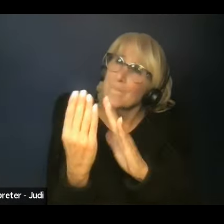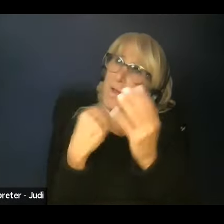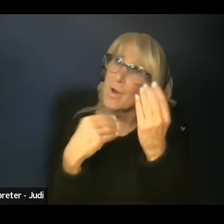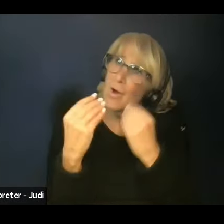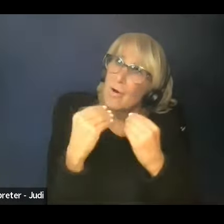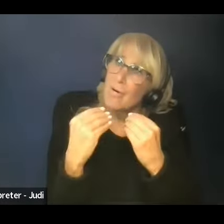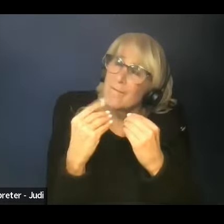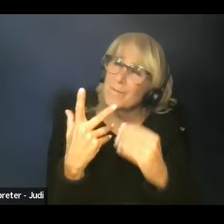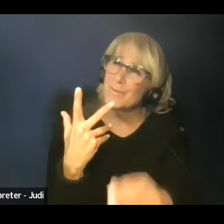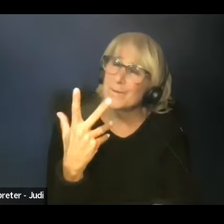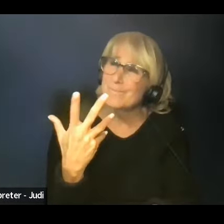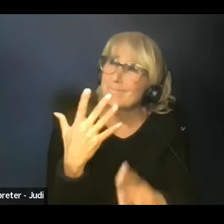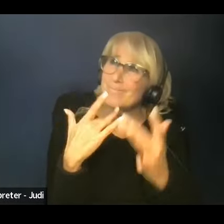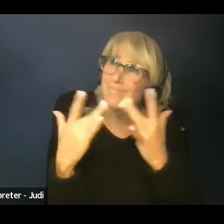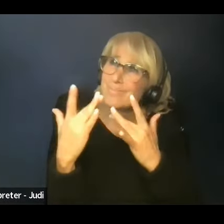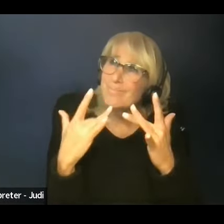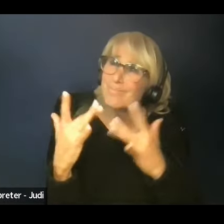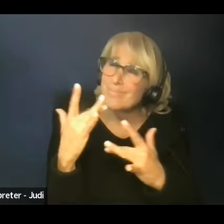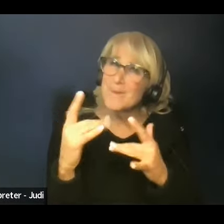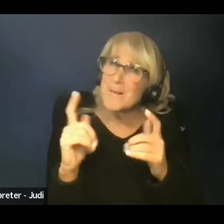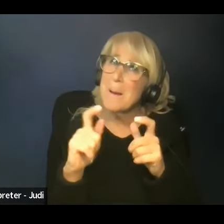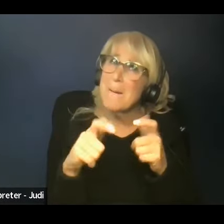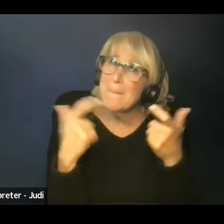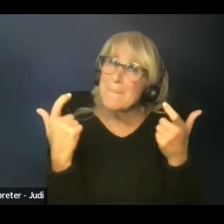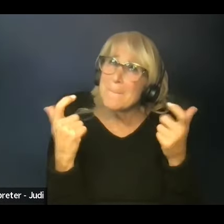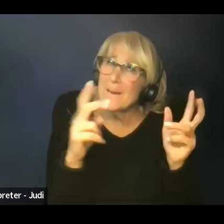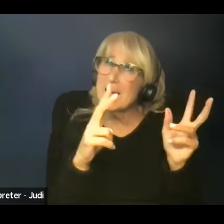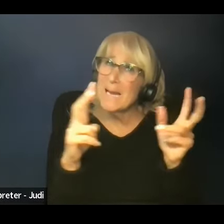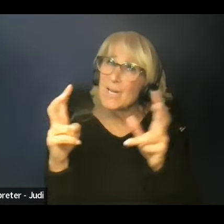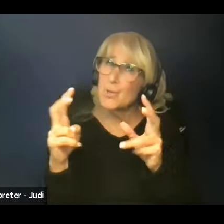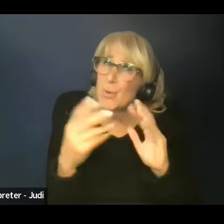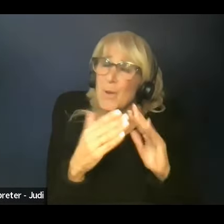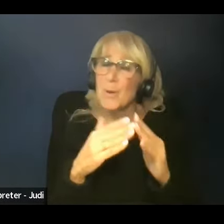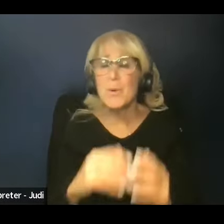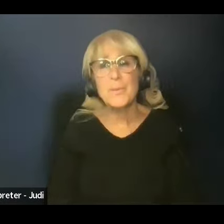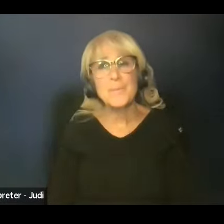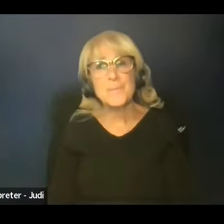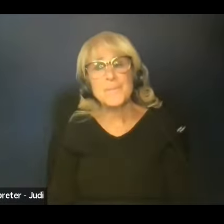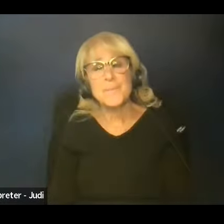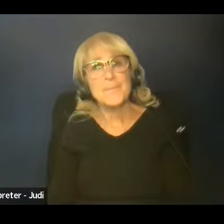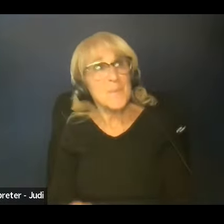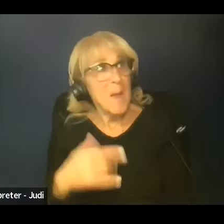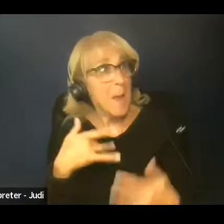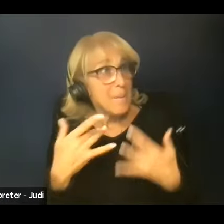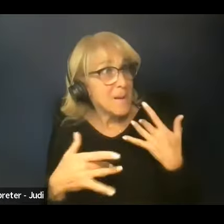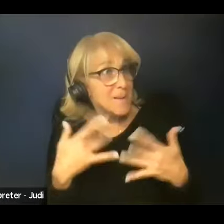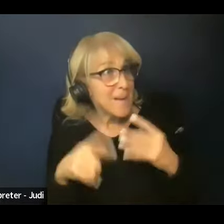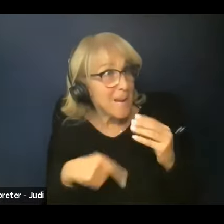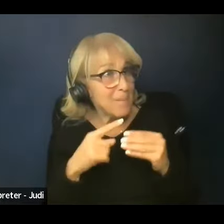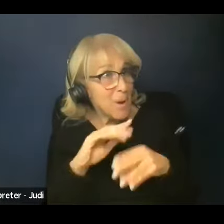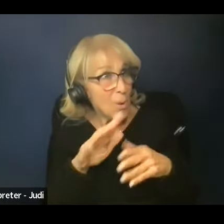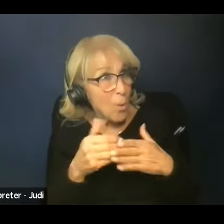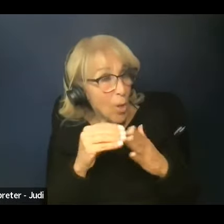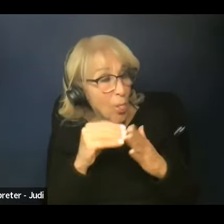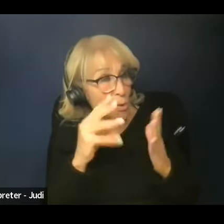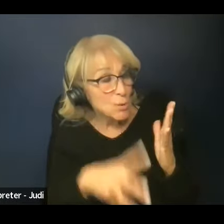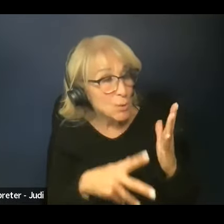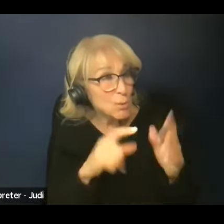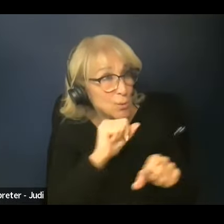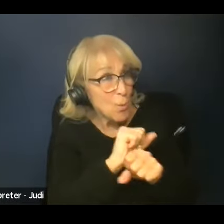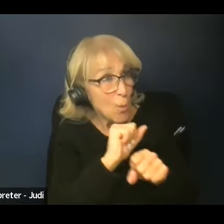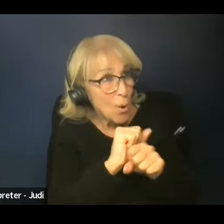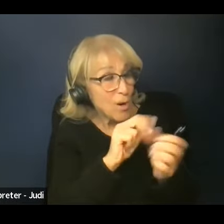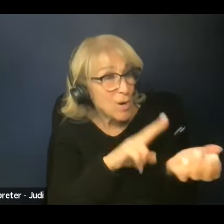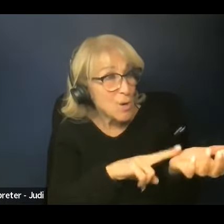there, that there is. It's a big issue, in the community. I love that. And I'm excited about all those students who are going to go out working in